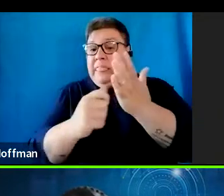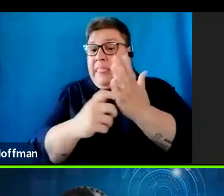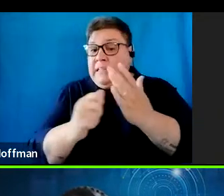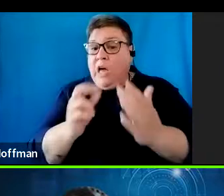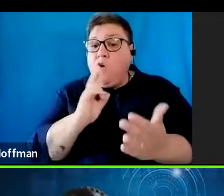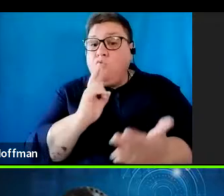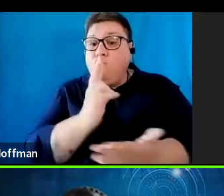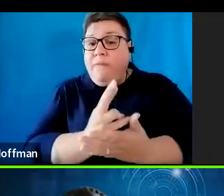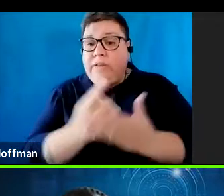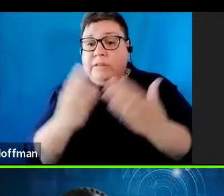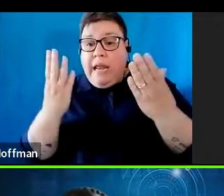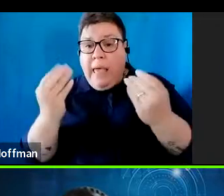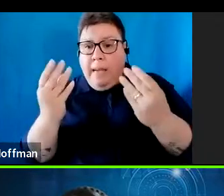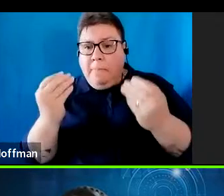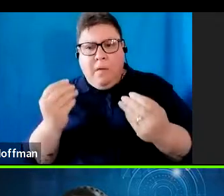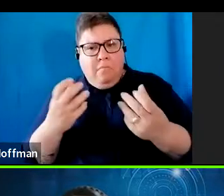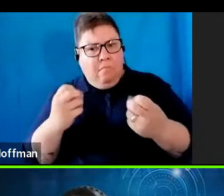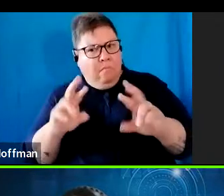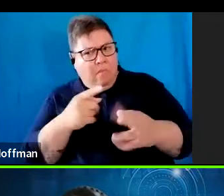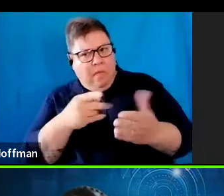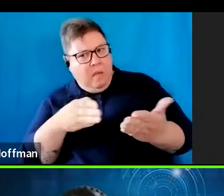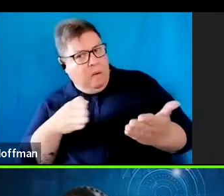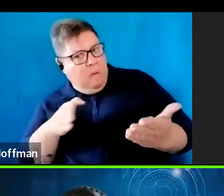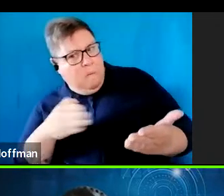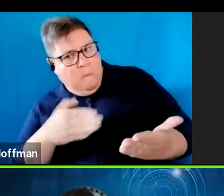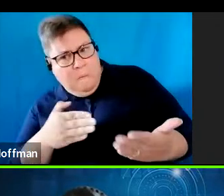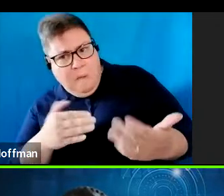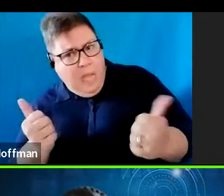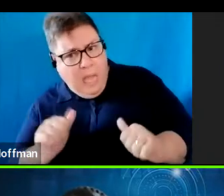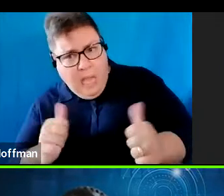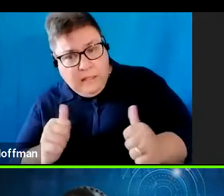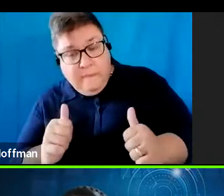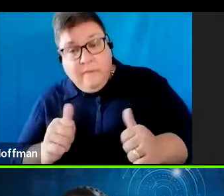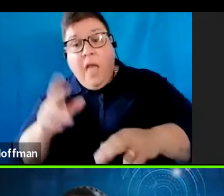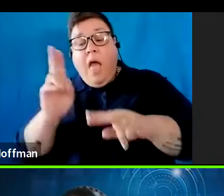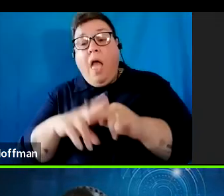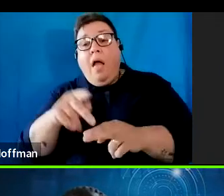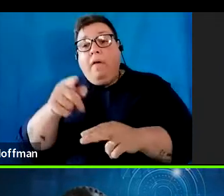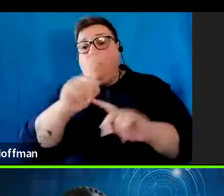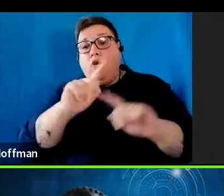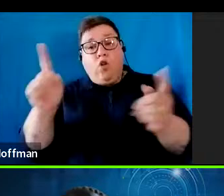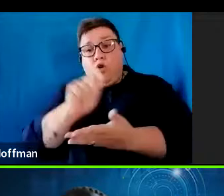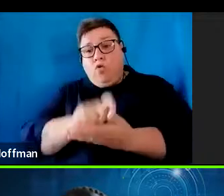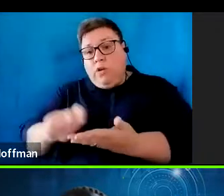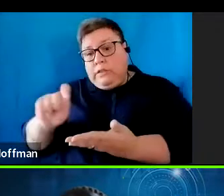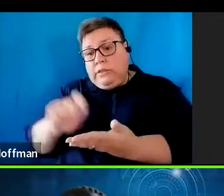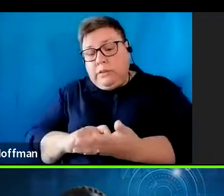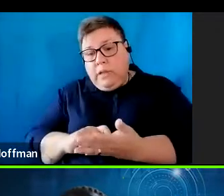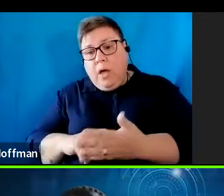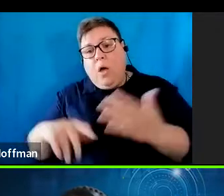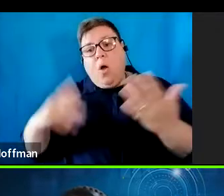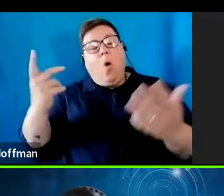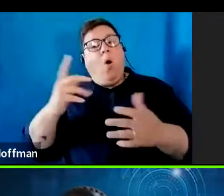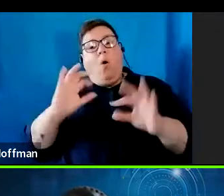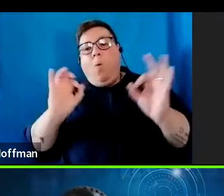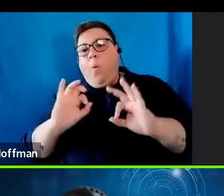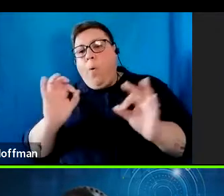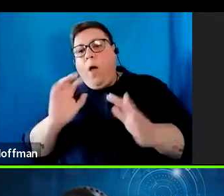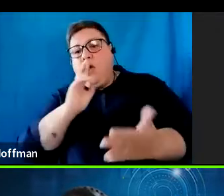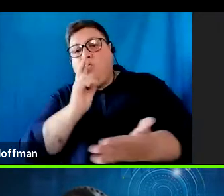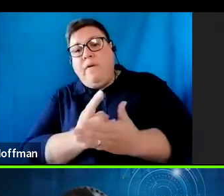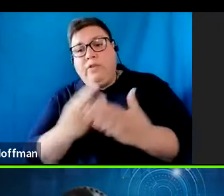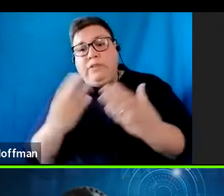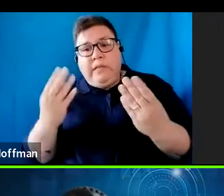not be active in the SAR system if the taxpayer is not registered or no tax reference number is on the SAR